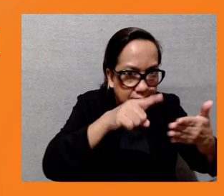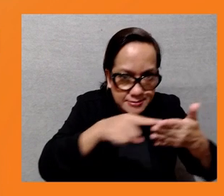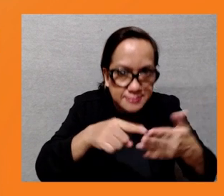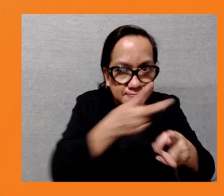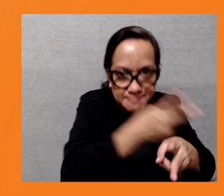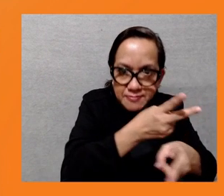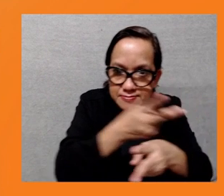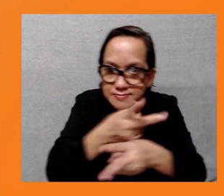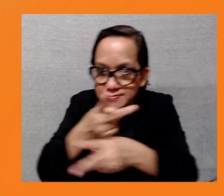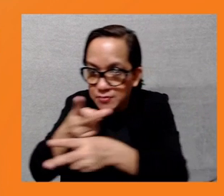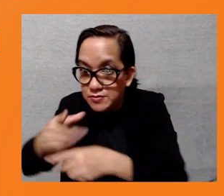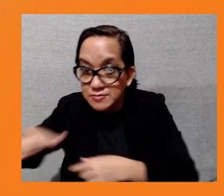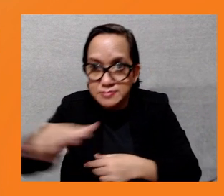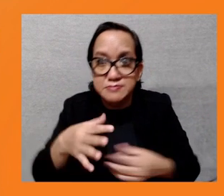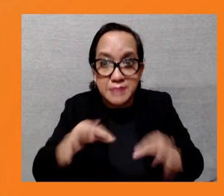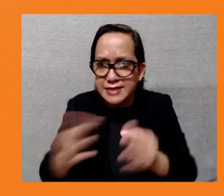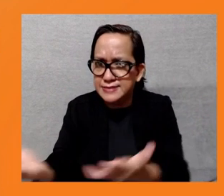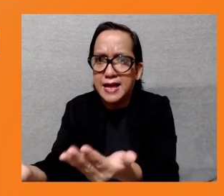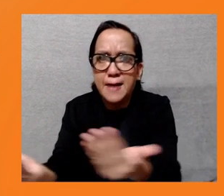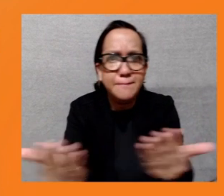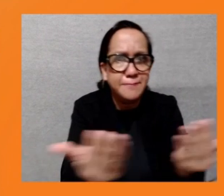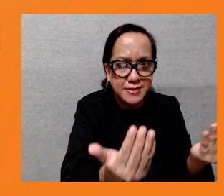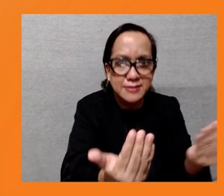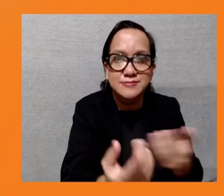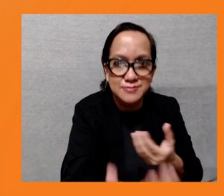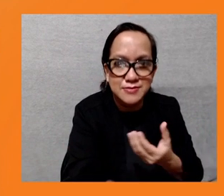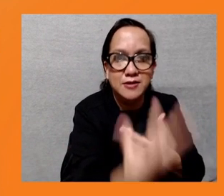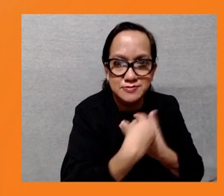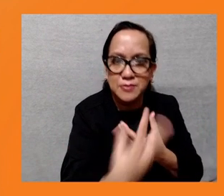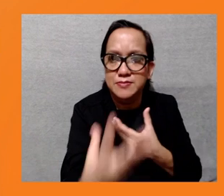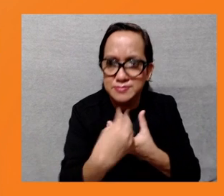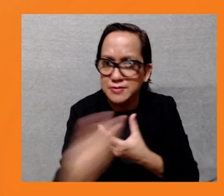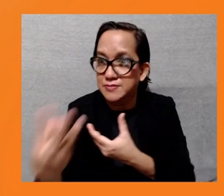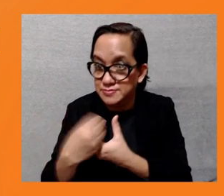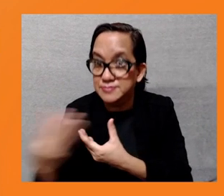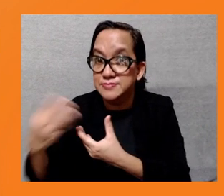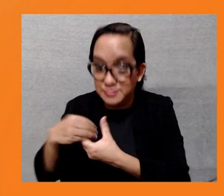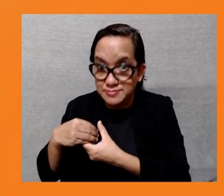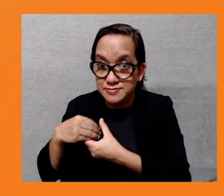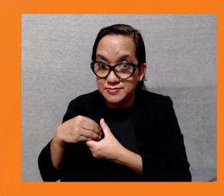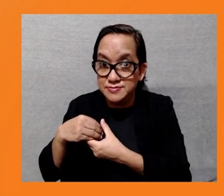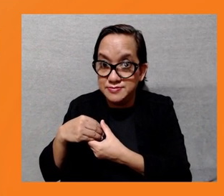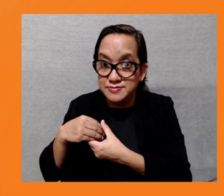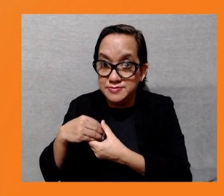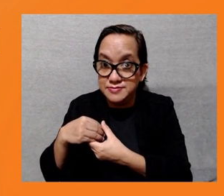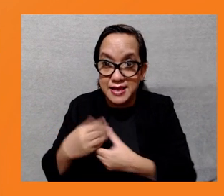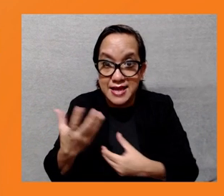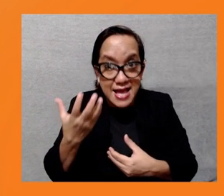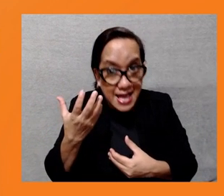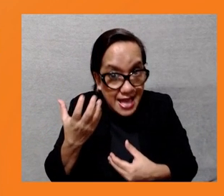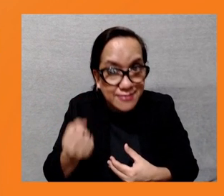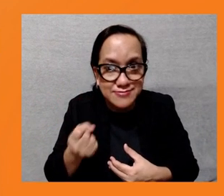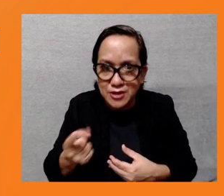ensure that the process is set up in ways that is safe, that also I think gives greater